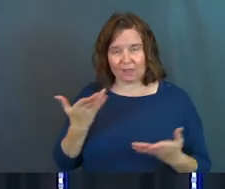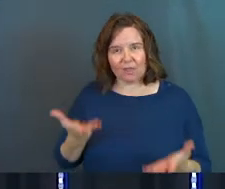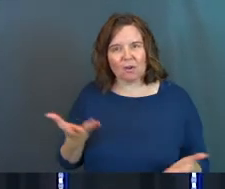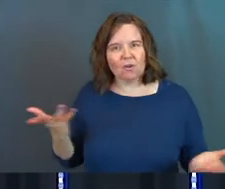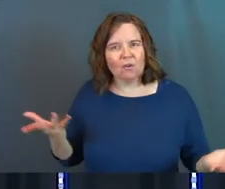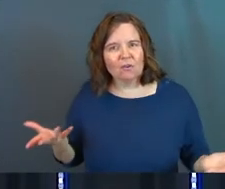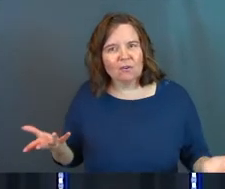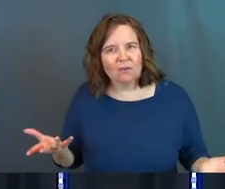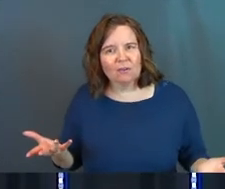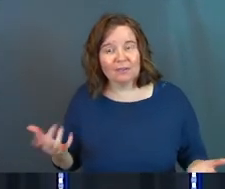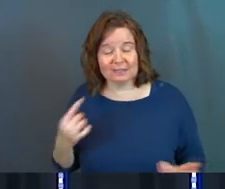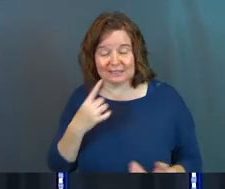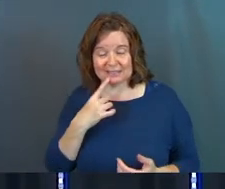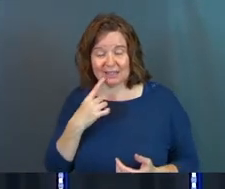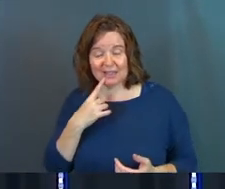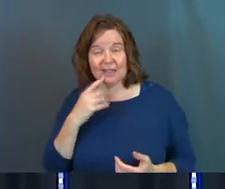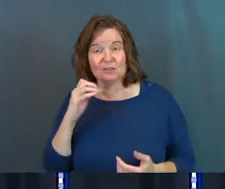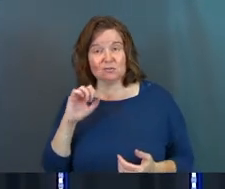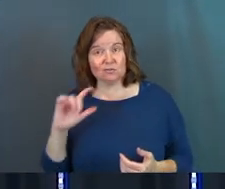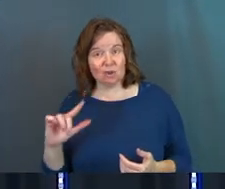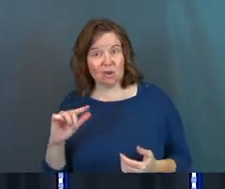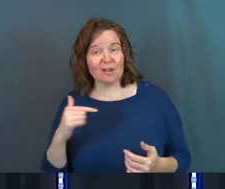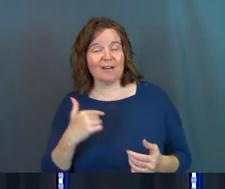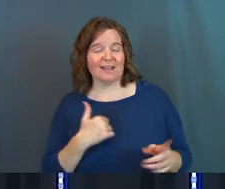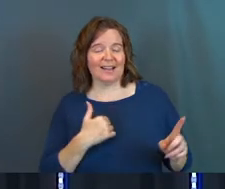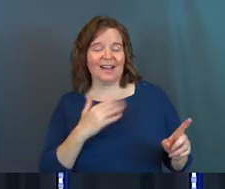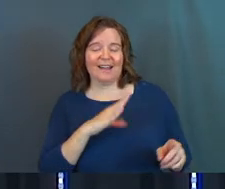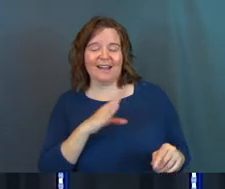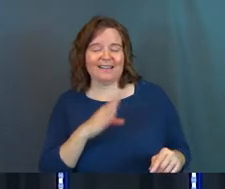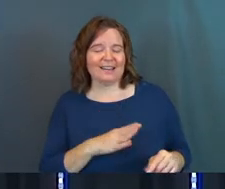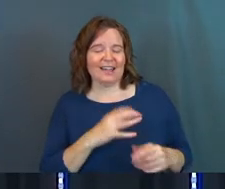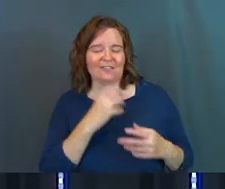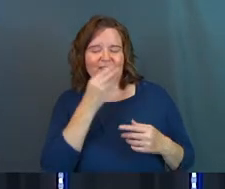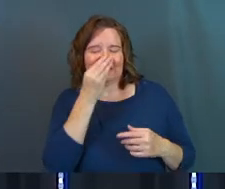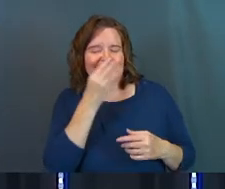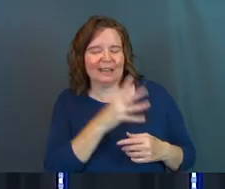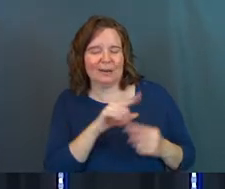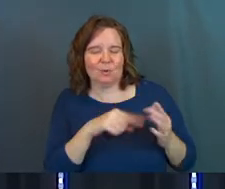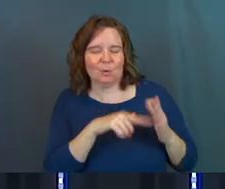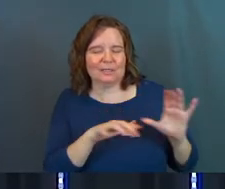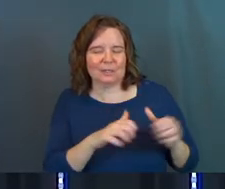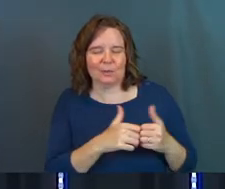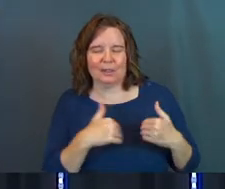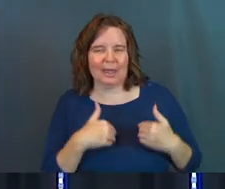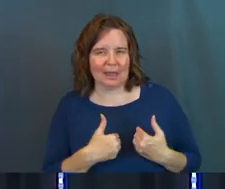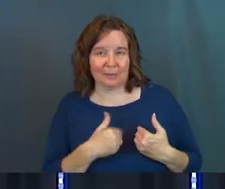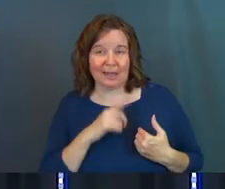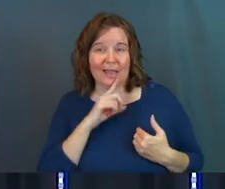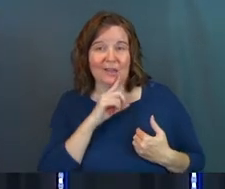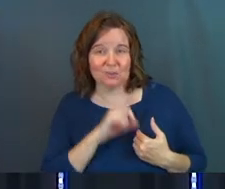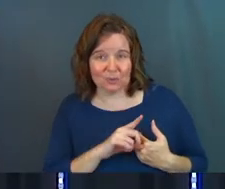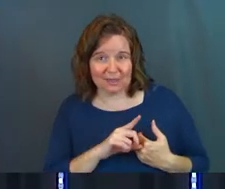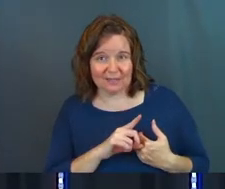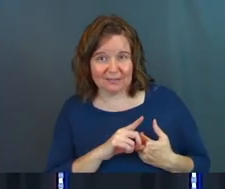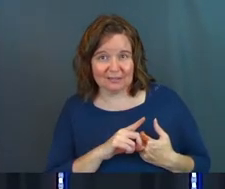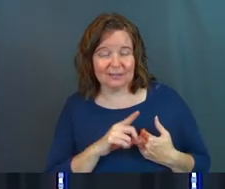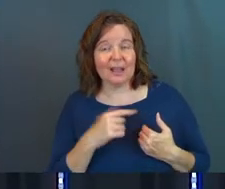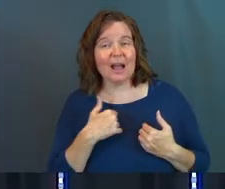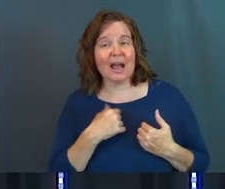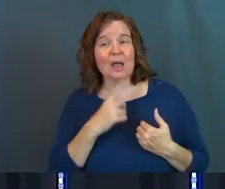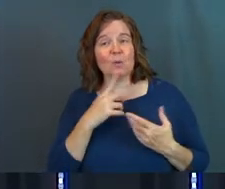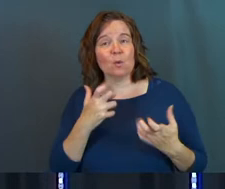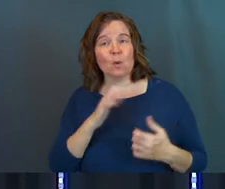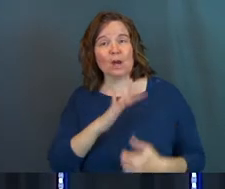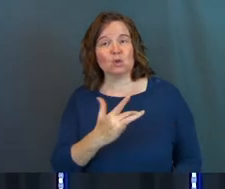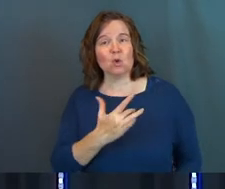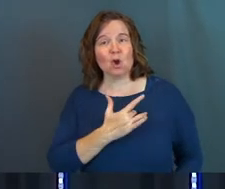there? He's saying, Saul, I never cared about what you did to the animals, actually. I was